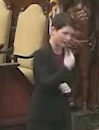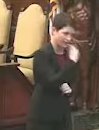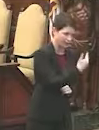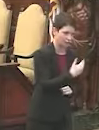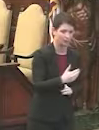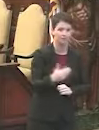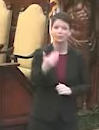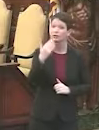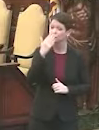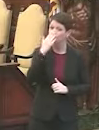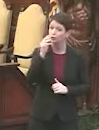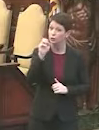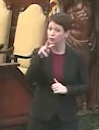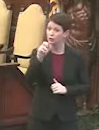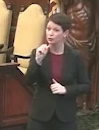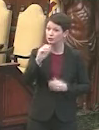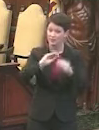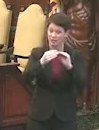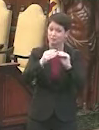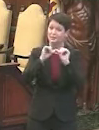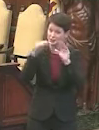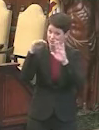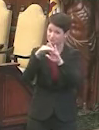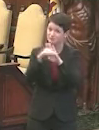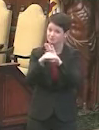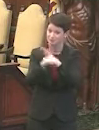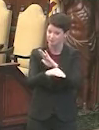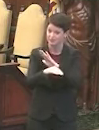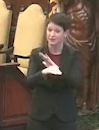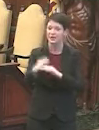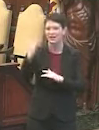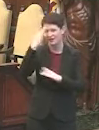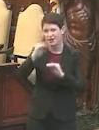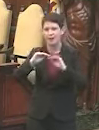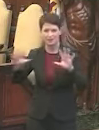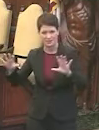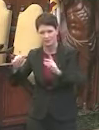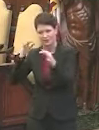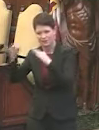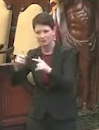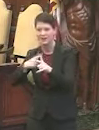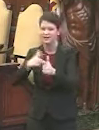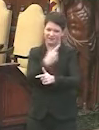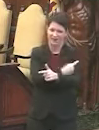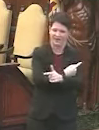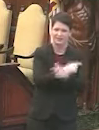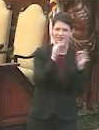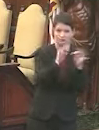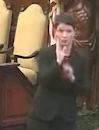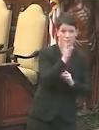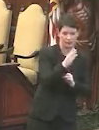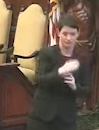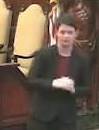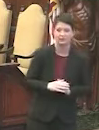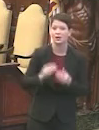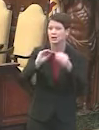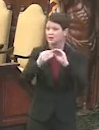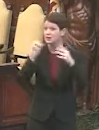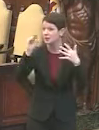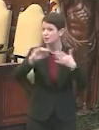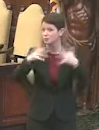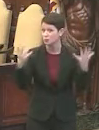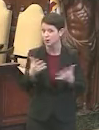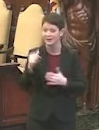I have better news today, our case counts are falling, I'll update you on the epidemic and then where we are with our vaccine program. First, numbers,